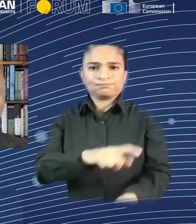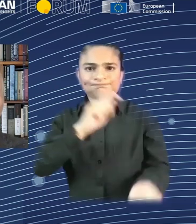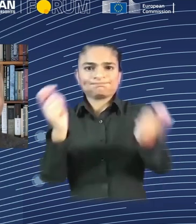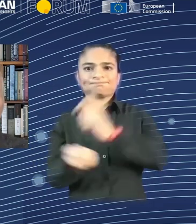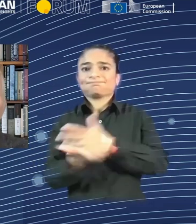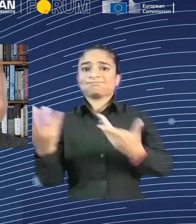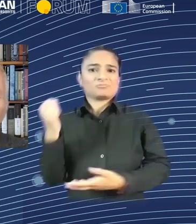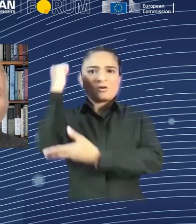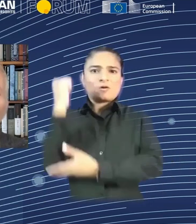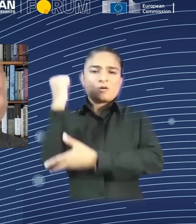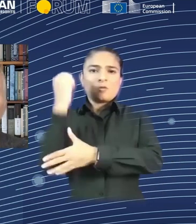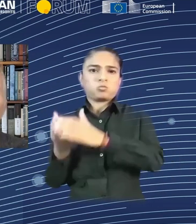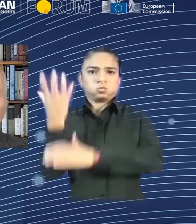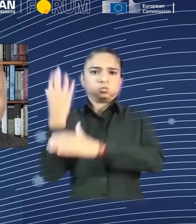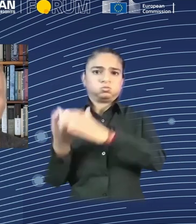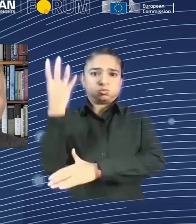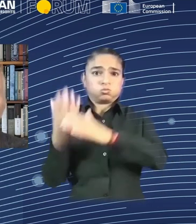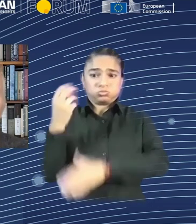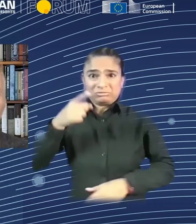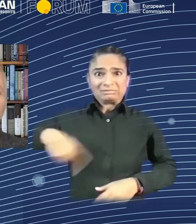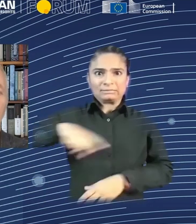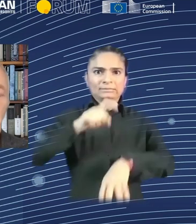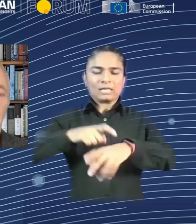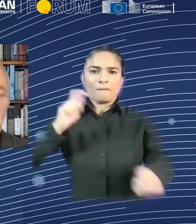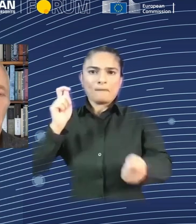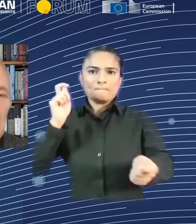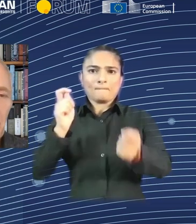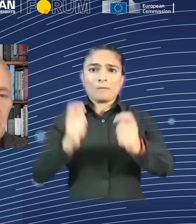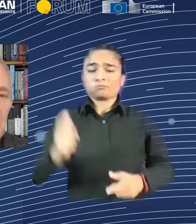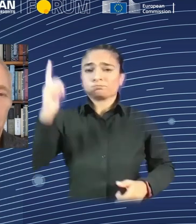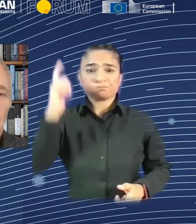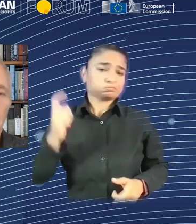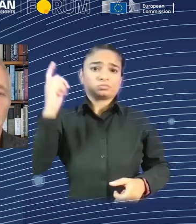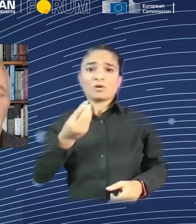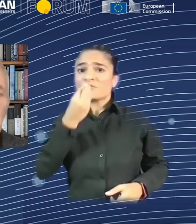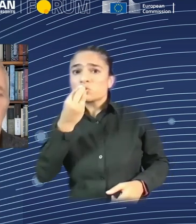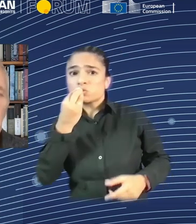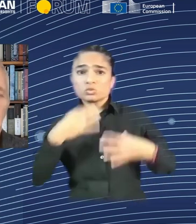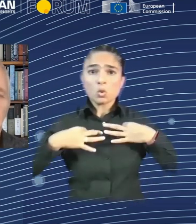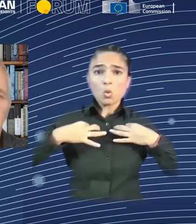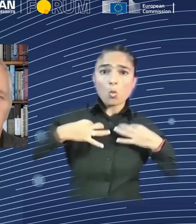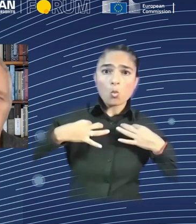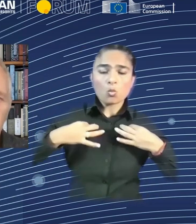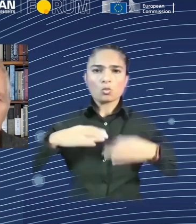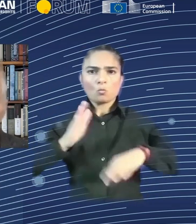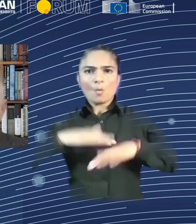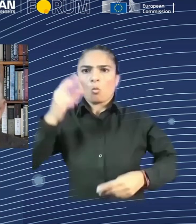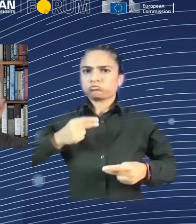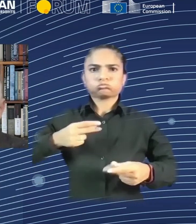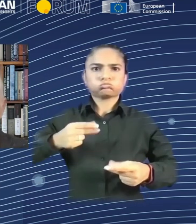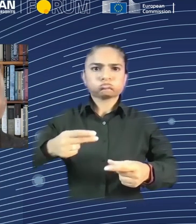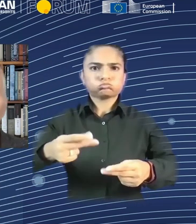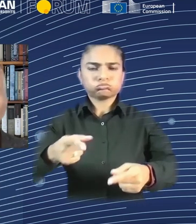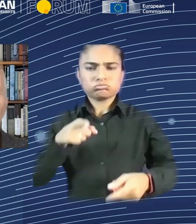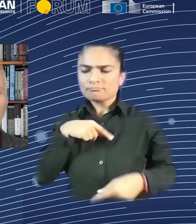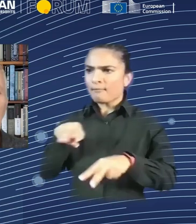became much more abundant. And there's a really interesting point, though. Next slide. The